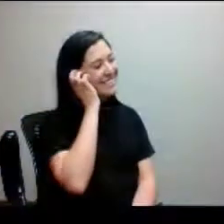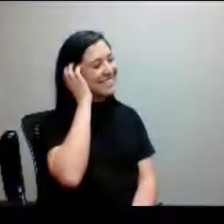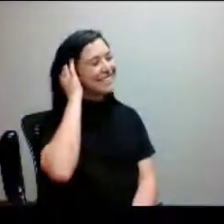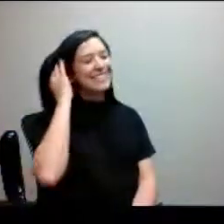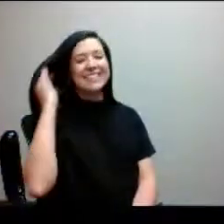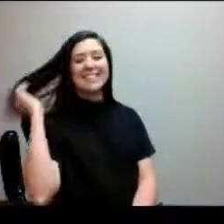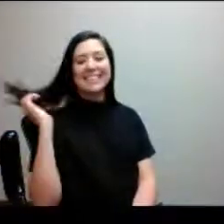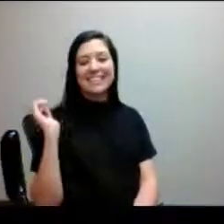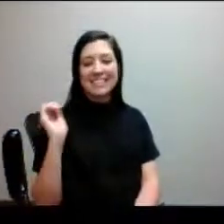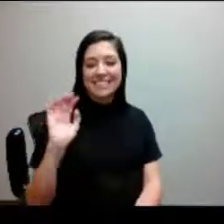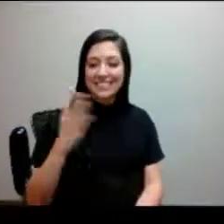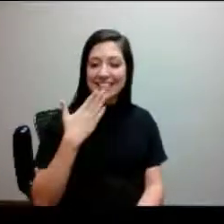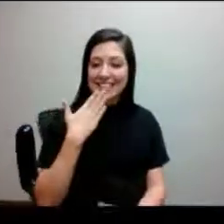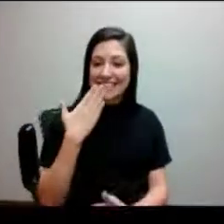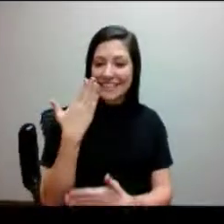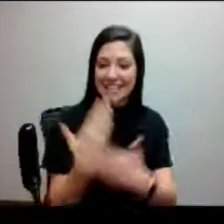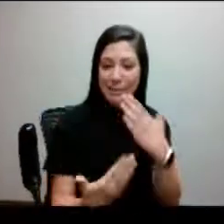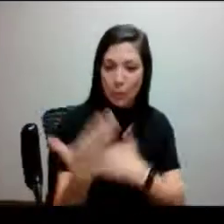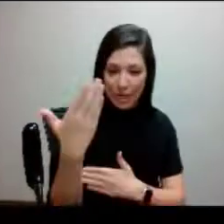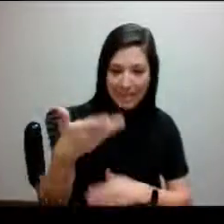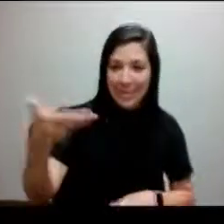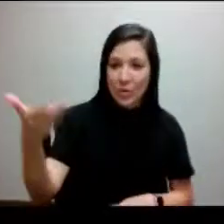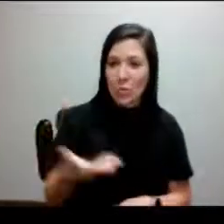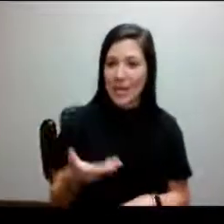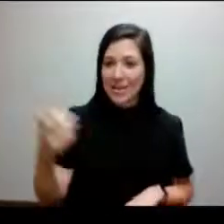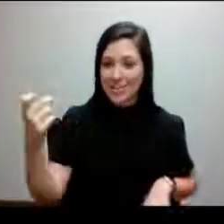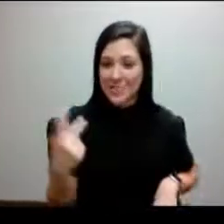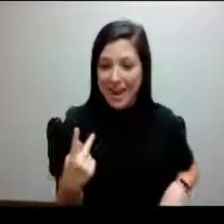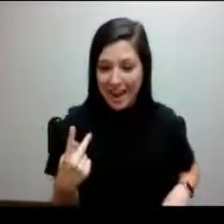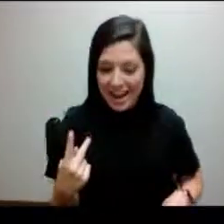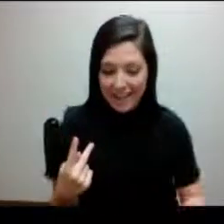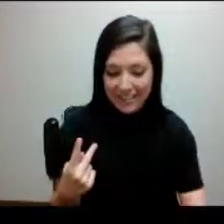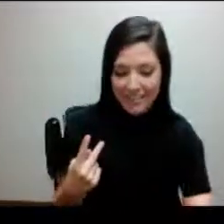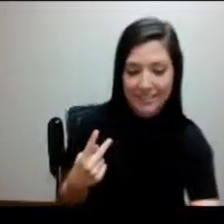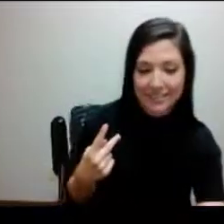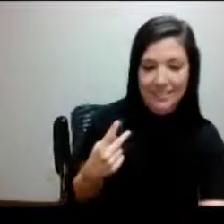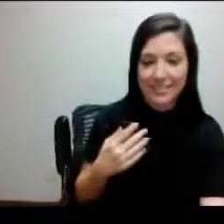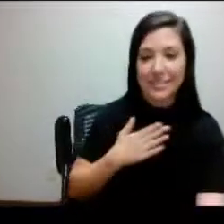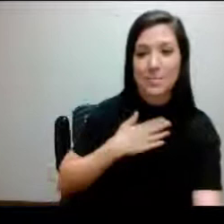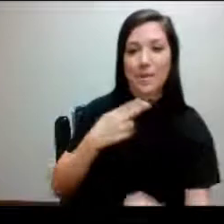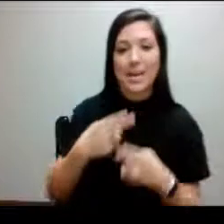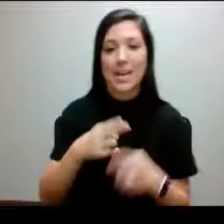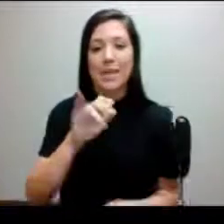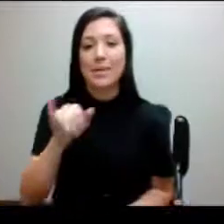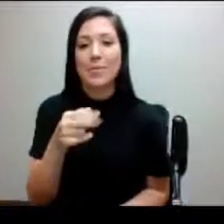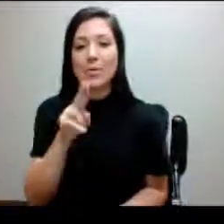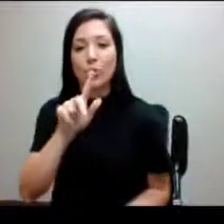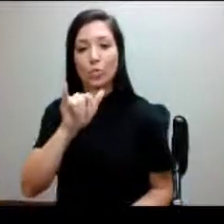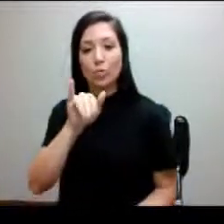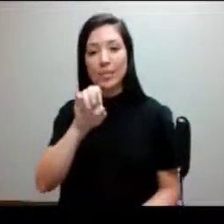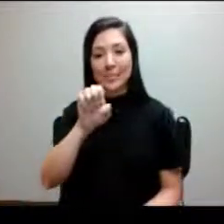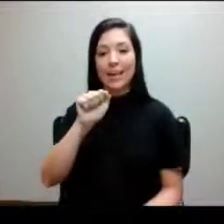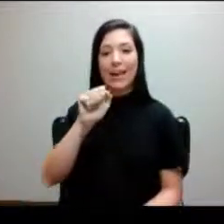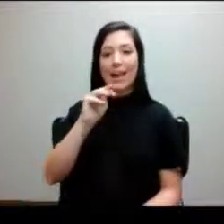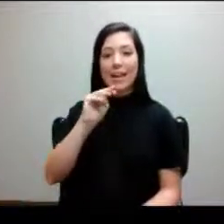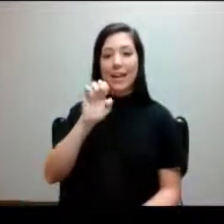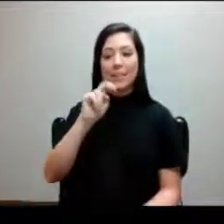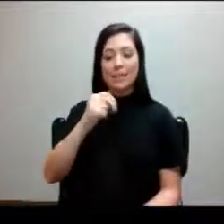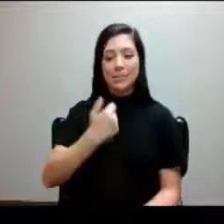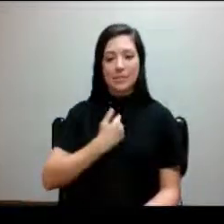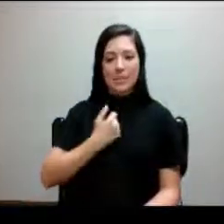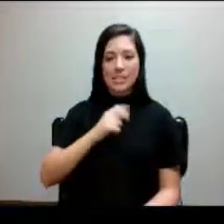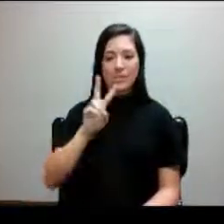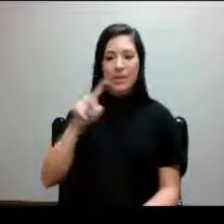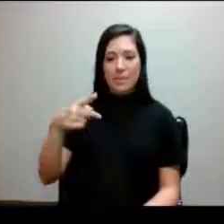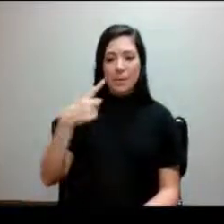Good morning again and welcome back. My name is Julie Amon and I have the privilege of serving as Vice President for Student